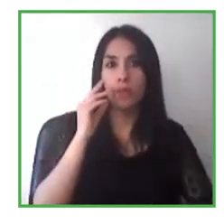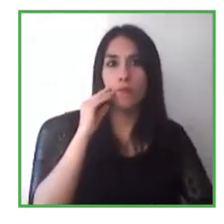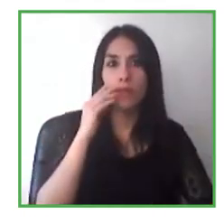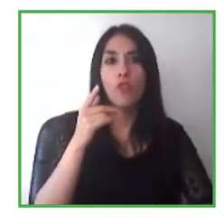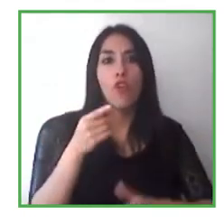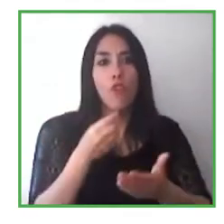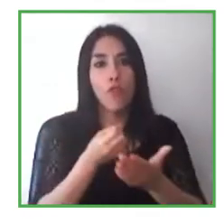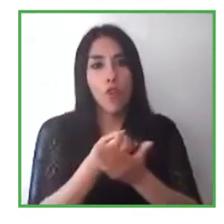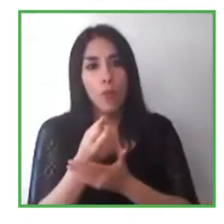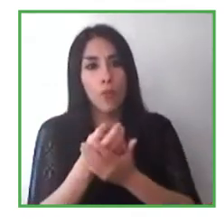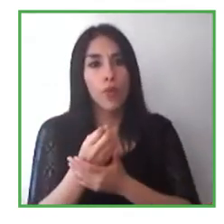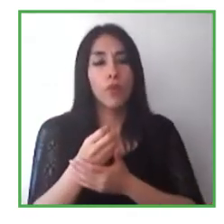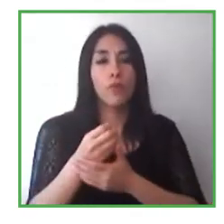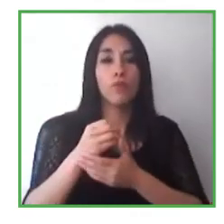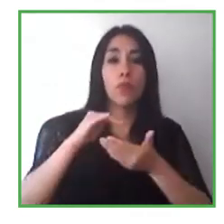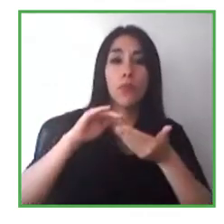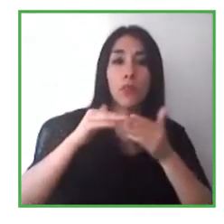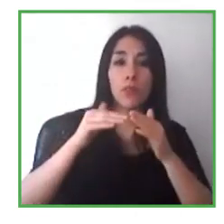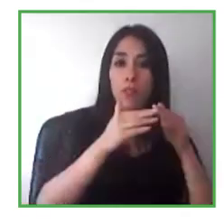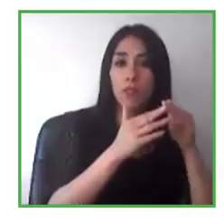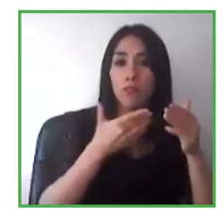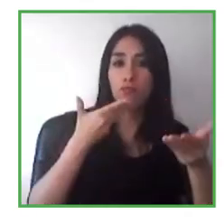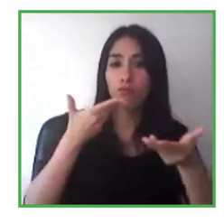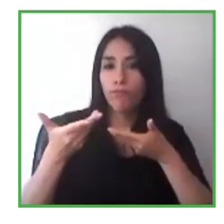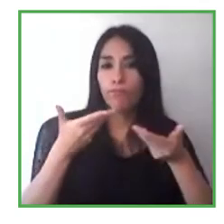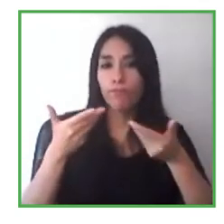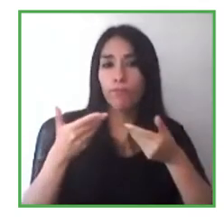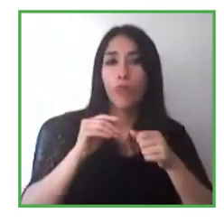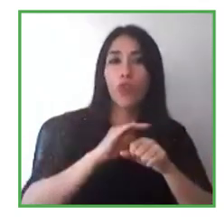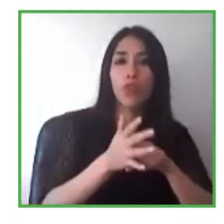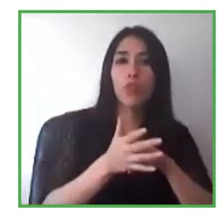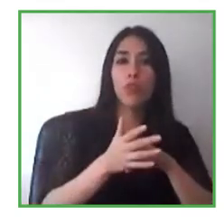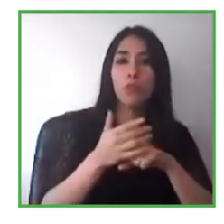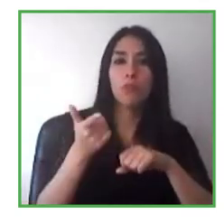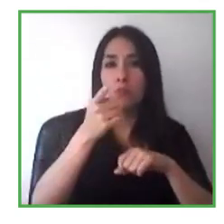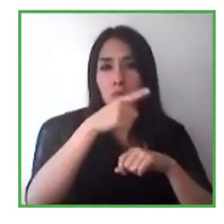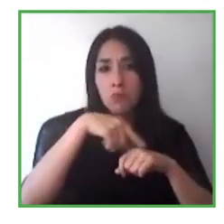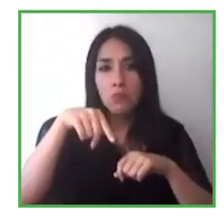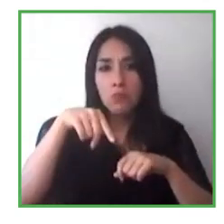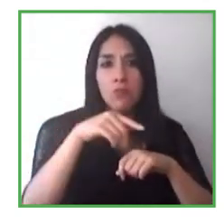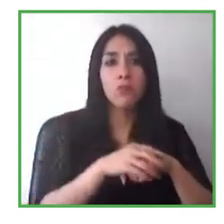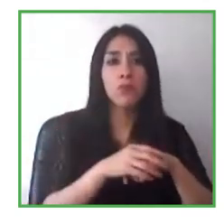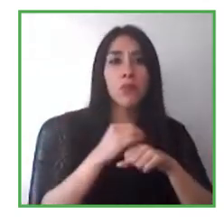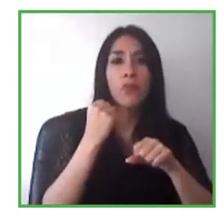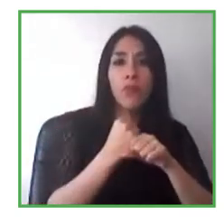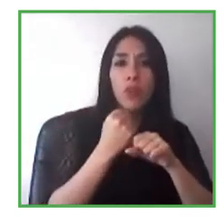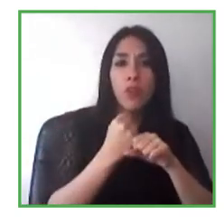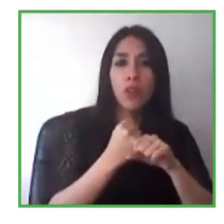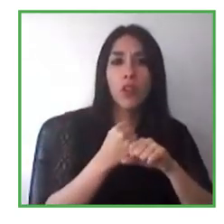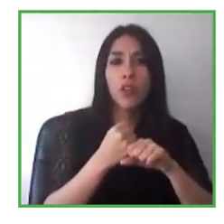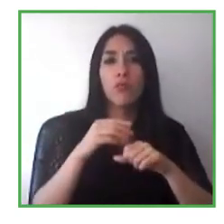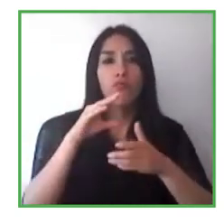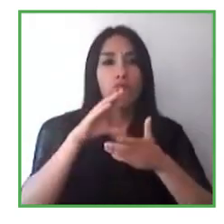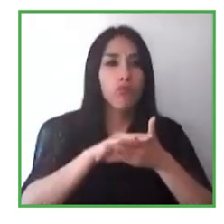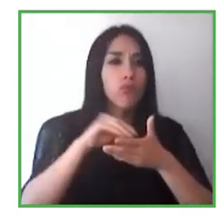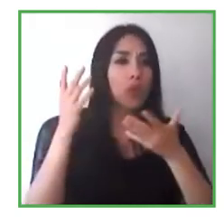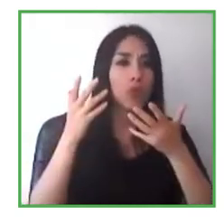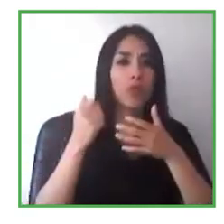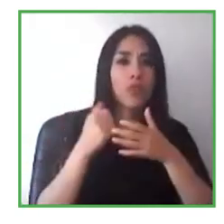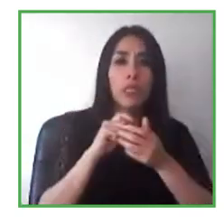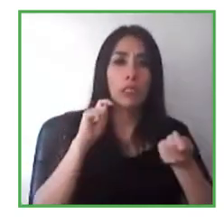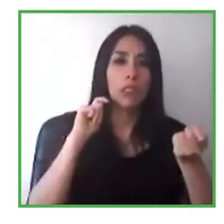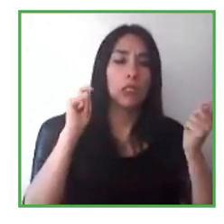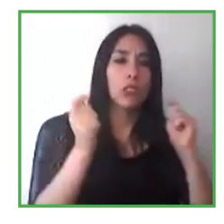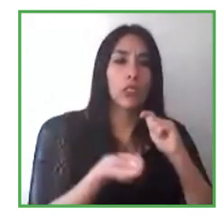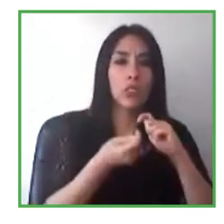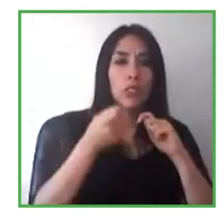in your work and what you've learned from it and how you've adapted it. Thank you, Pat. That's a great question.